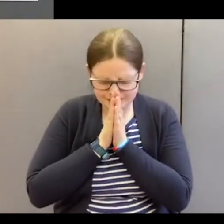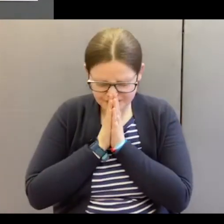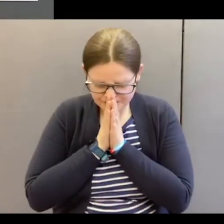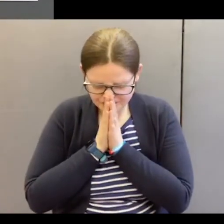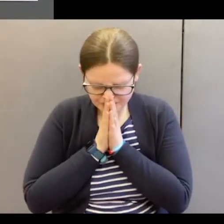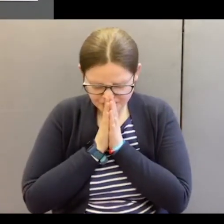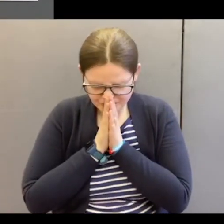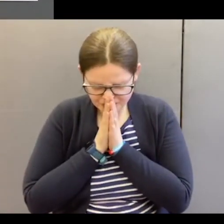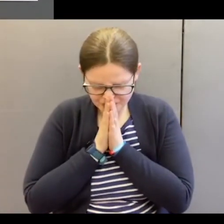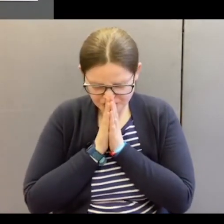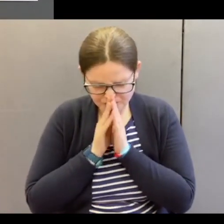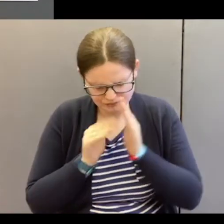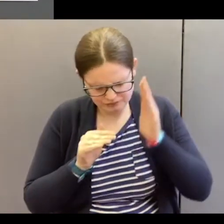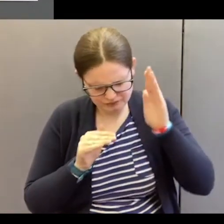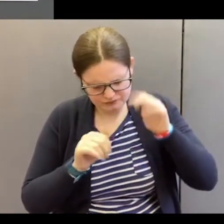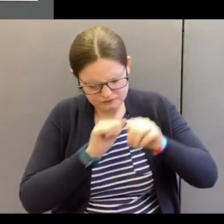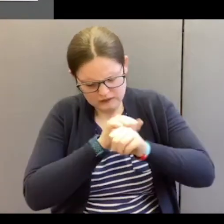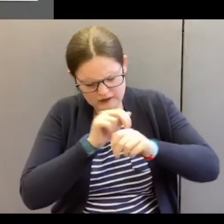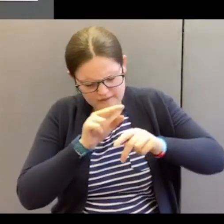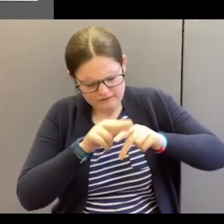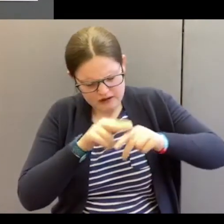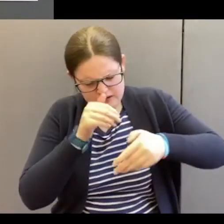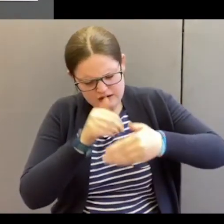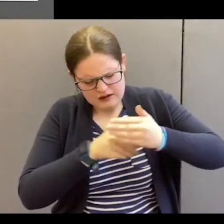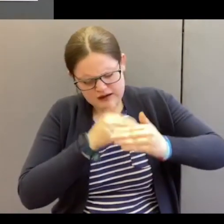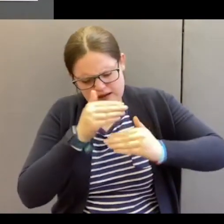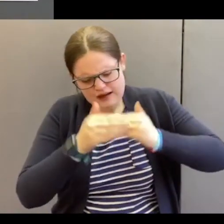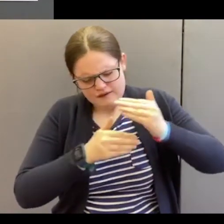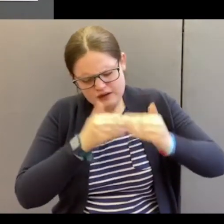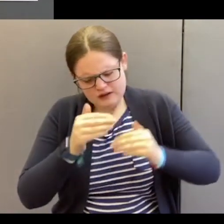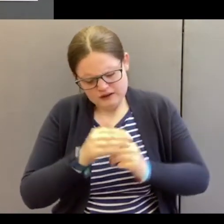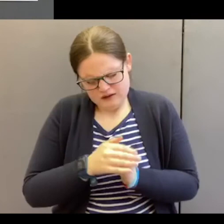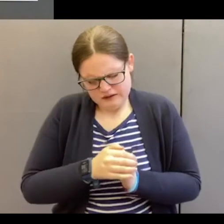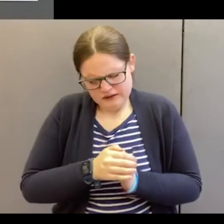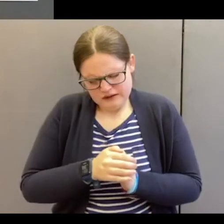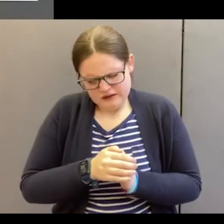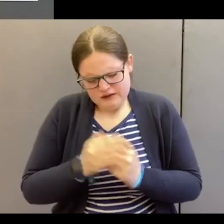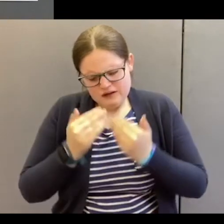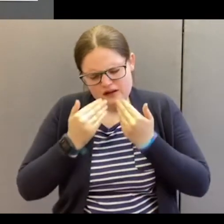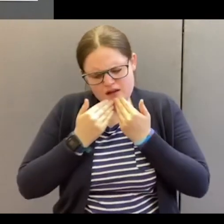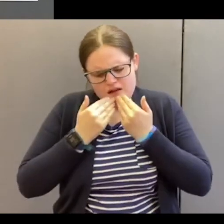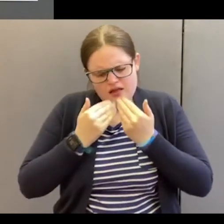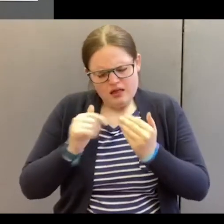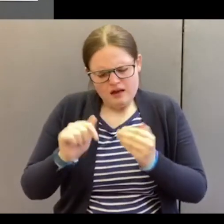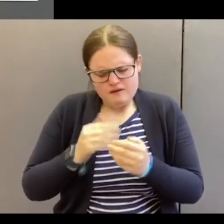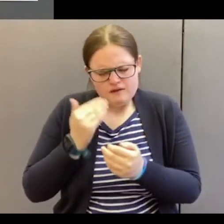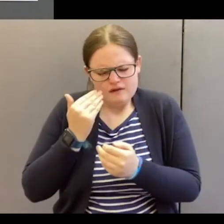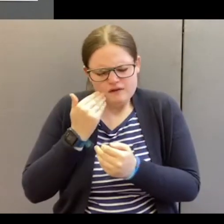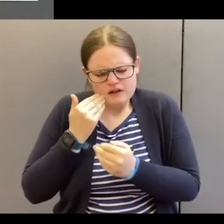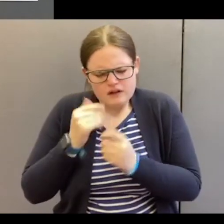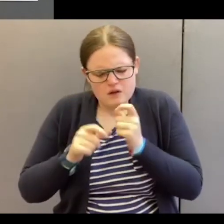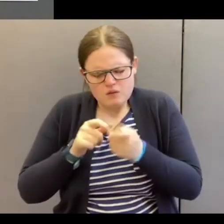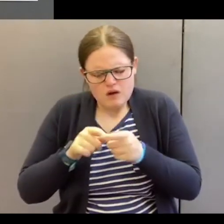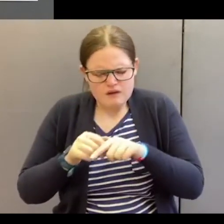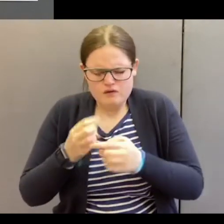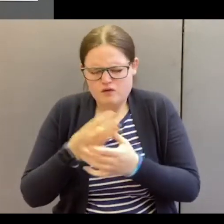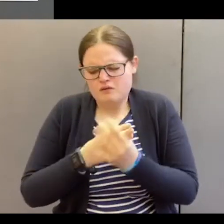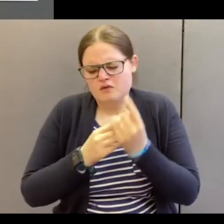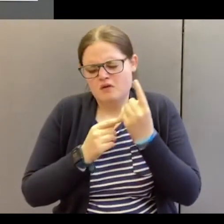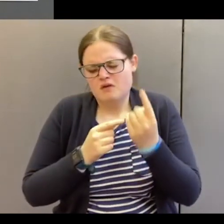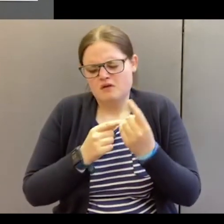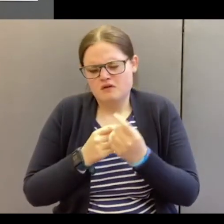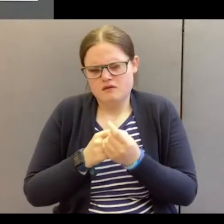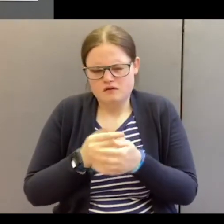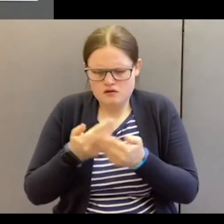Our gracious God, our loving Father, we thank thee for the tender words of God, revealing